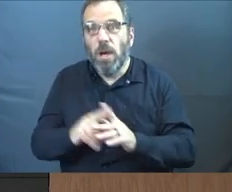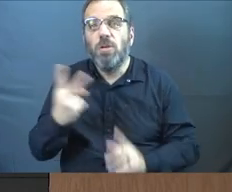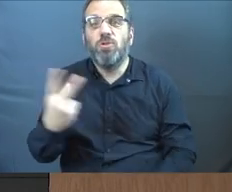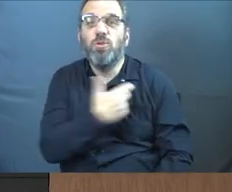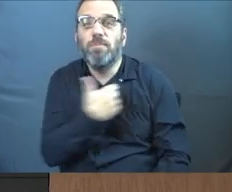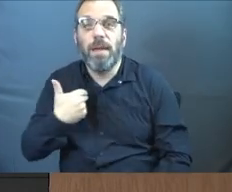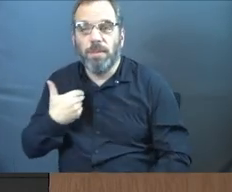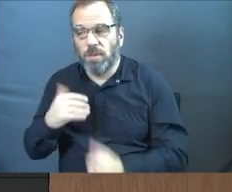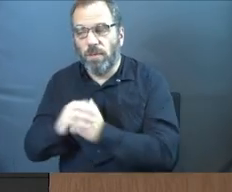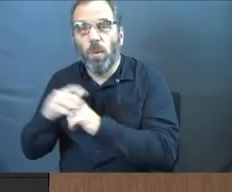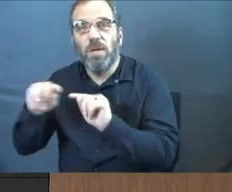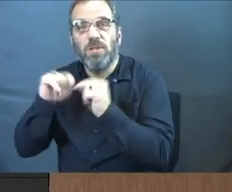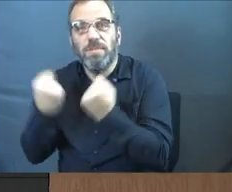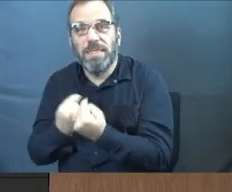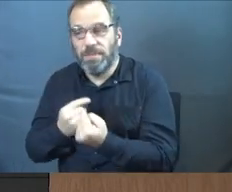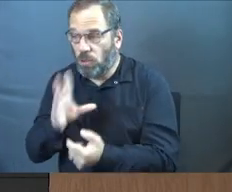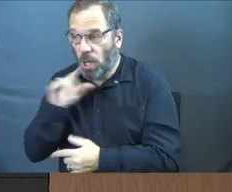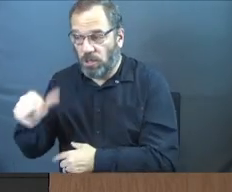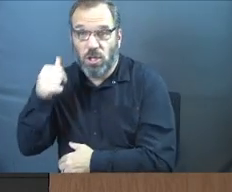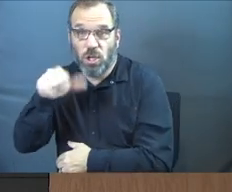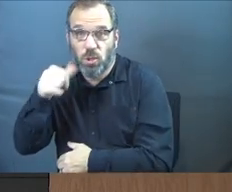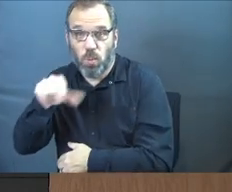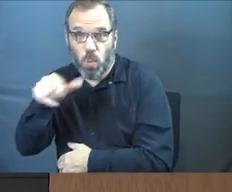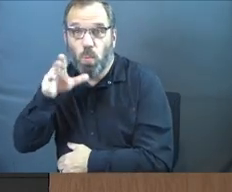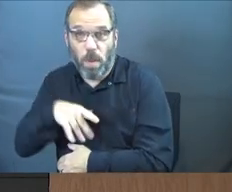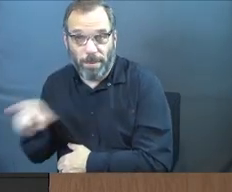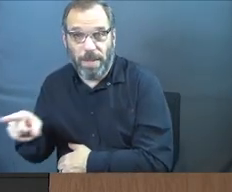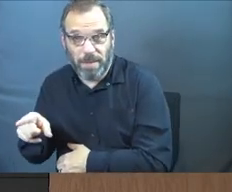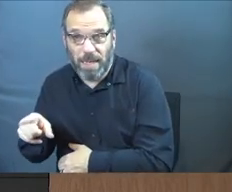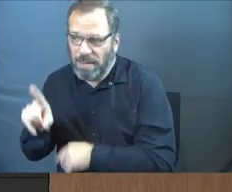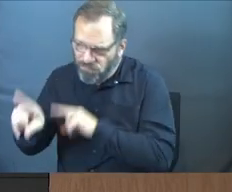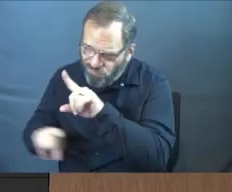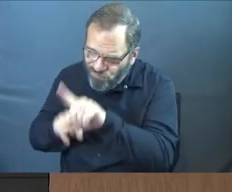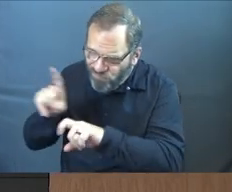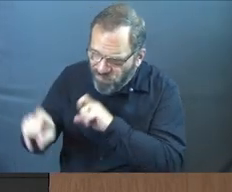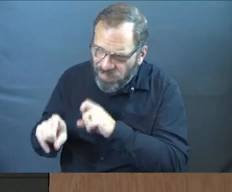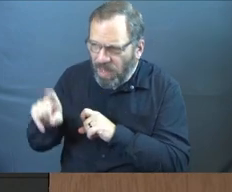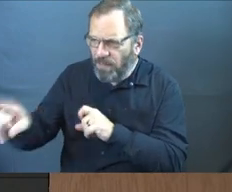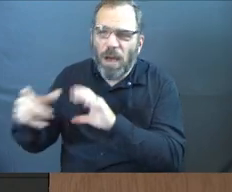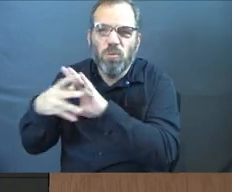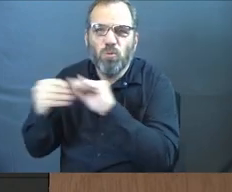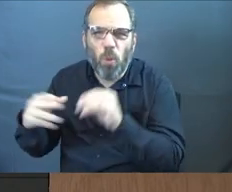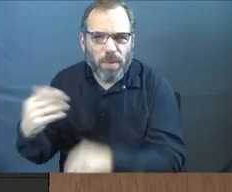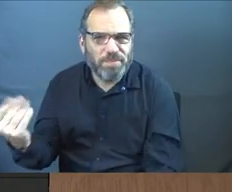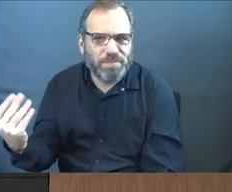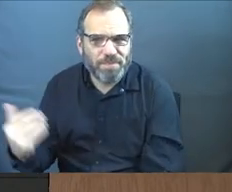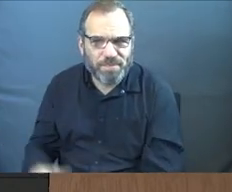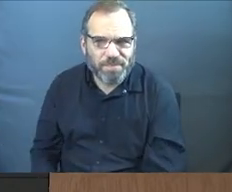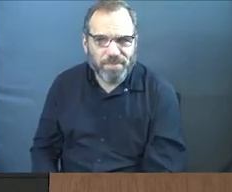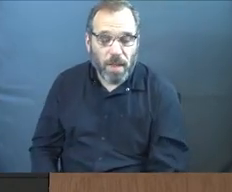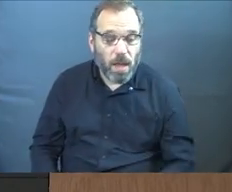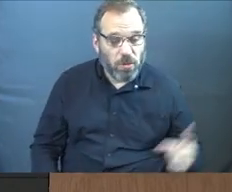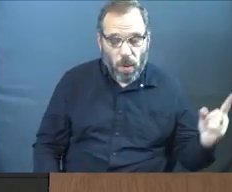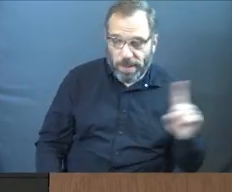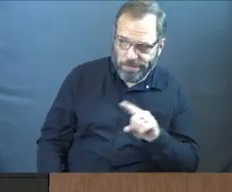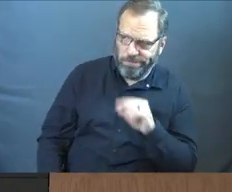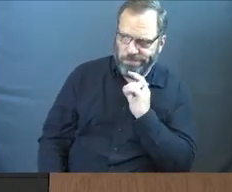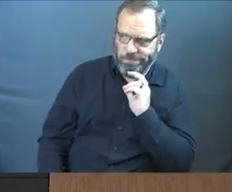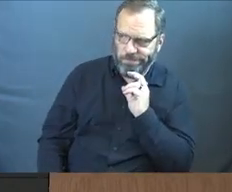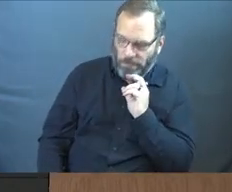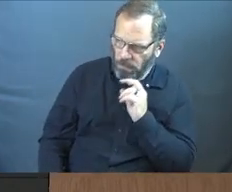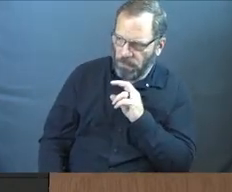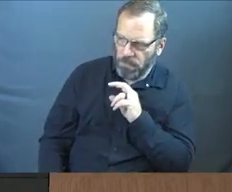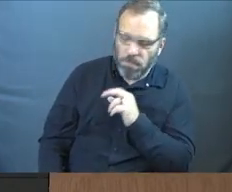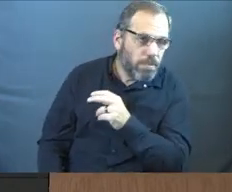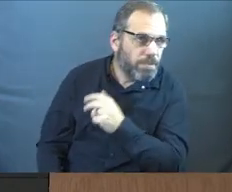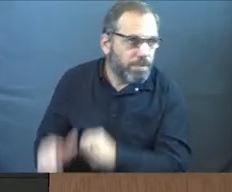two members of the worship team that were talking to this woman and they were asking her about her story. And here's the